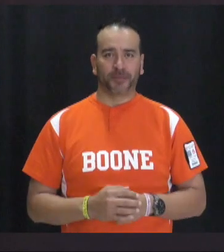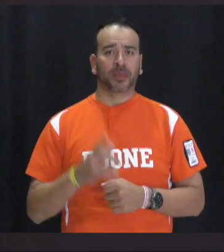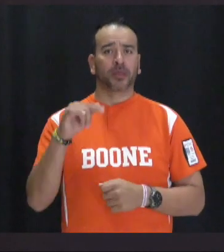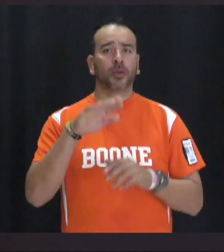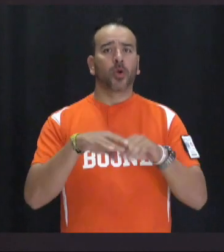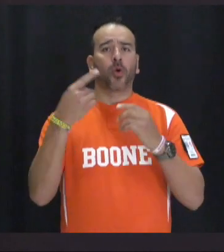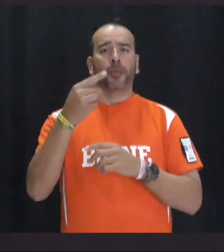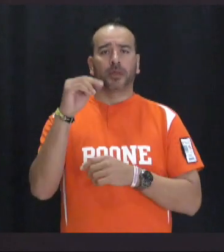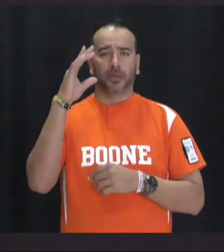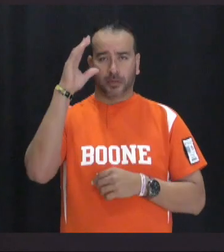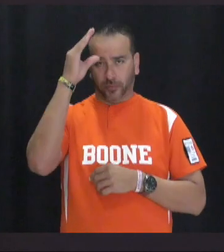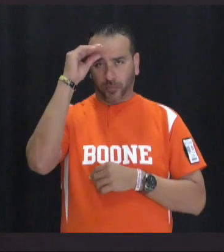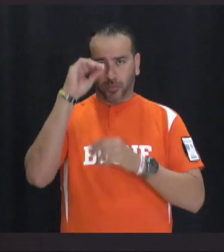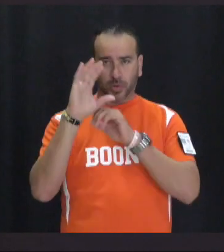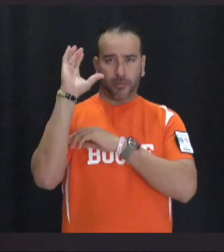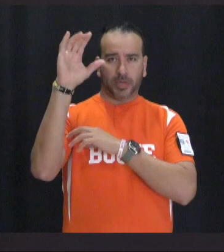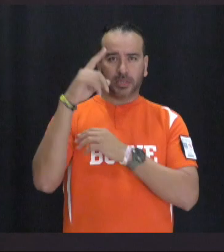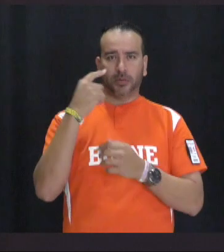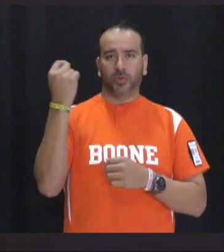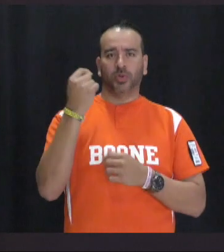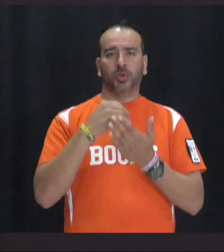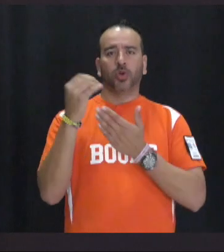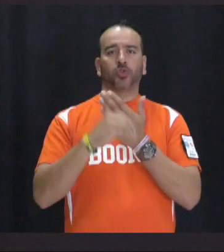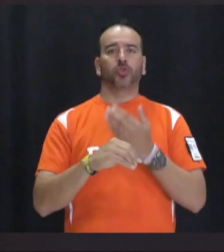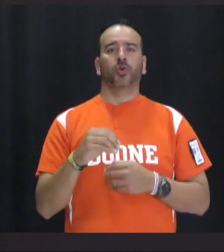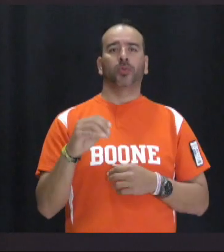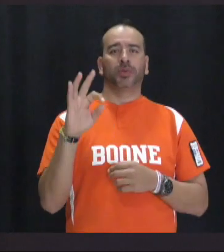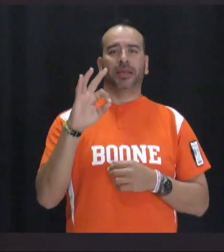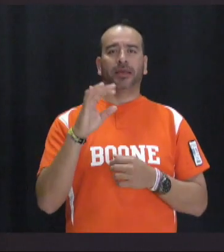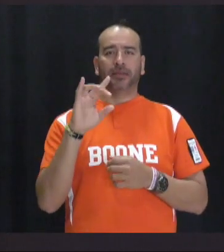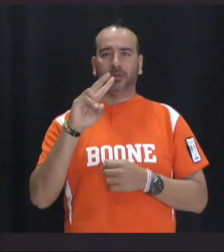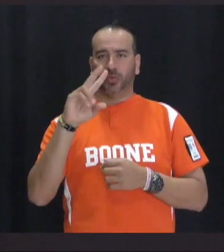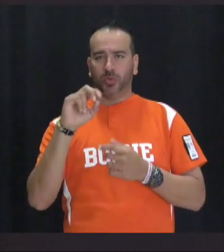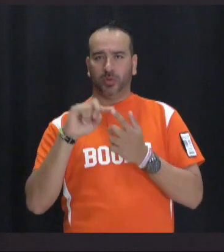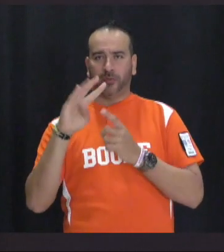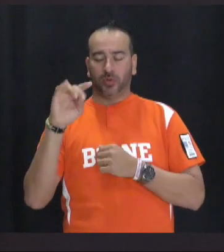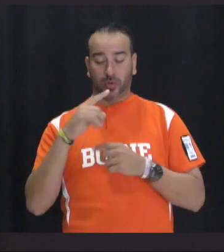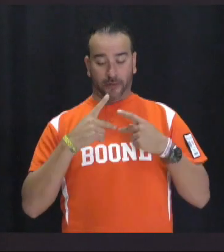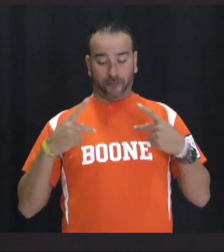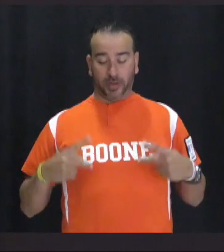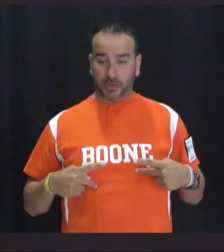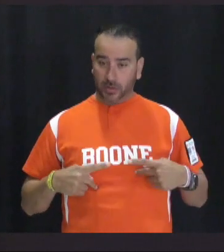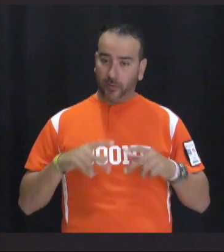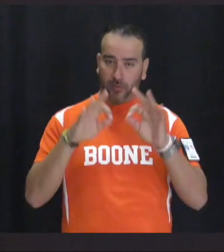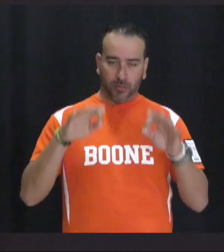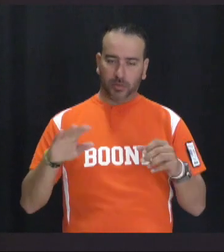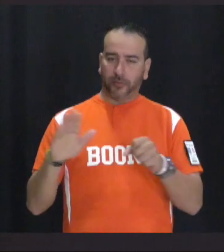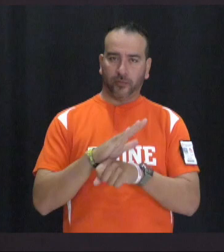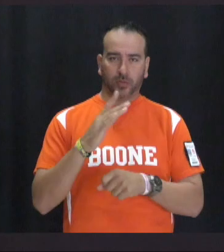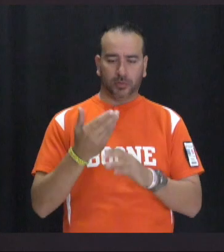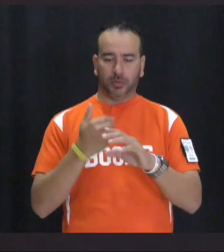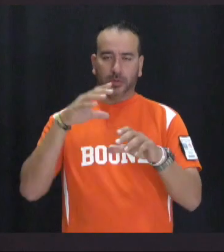be an open gym for boys basketball on Tuesday October 9th from 2 30 to 4 30 you must have a current physical in order to participate